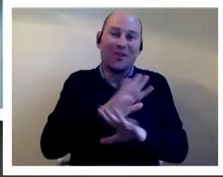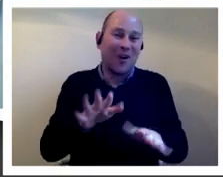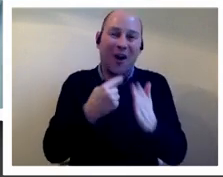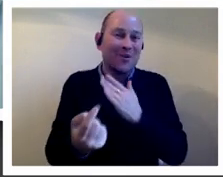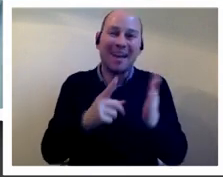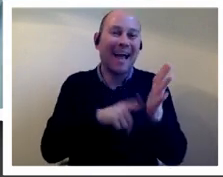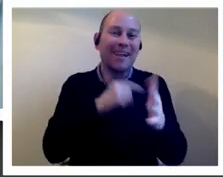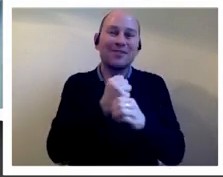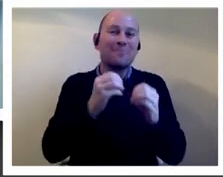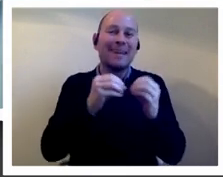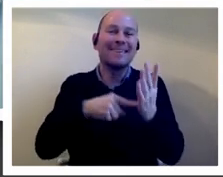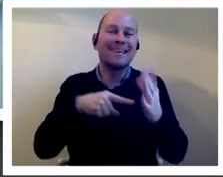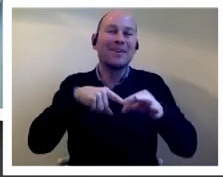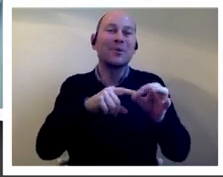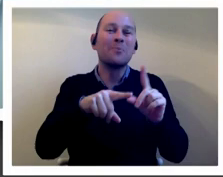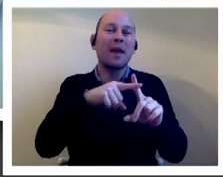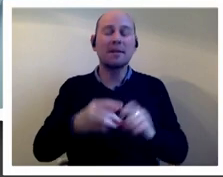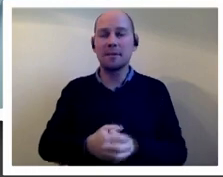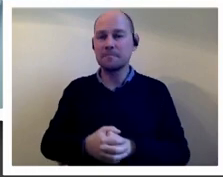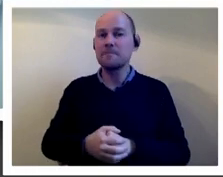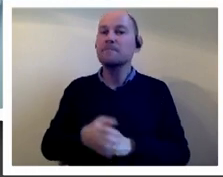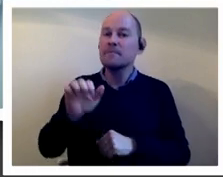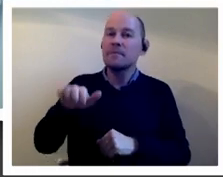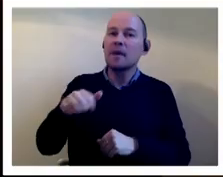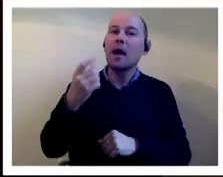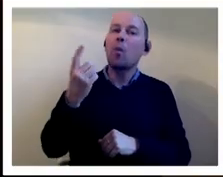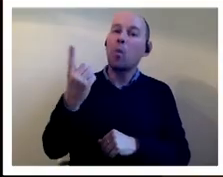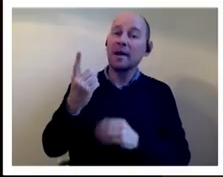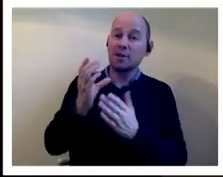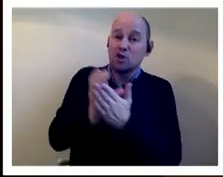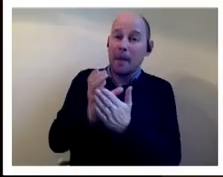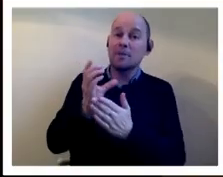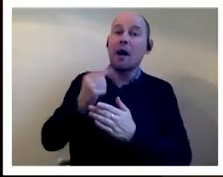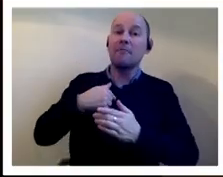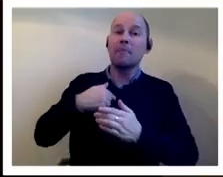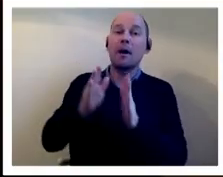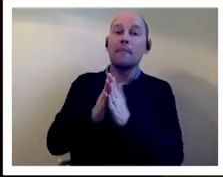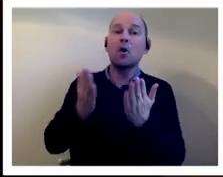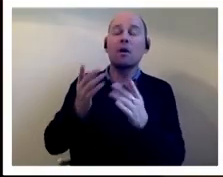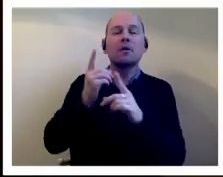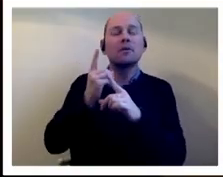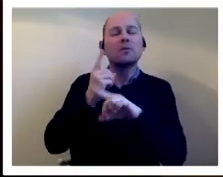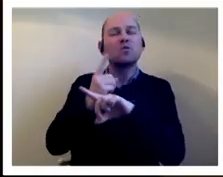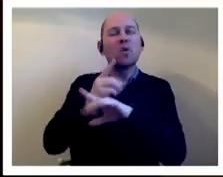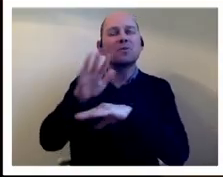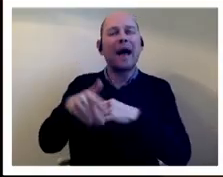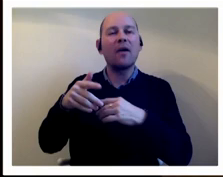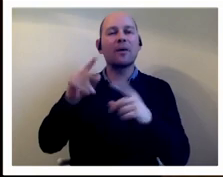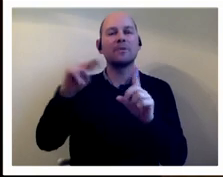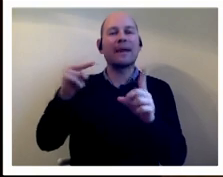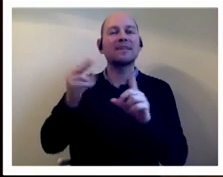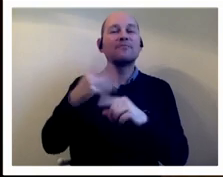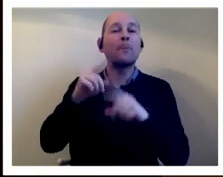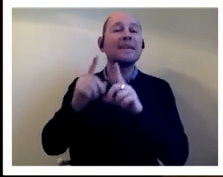yeah i had some some figures i think in the last chapter of book looking at sort of the situation for teachers and you know it's quite again quite depressing how